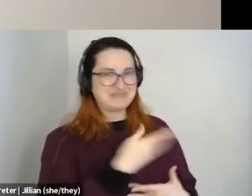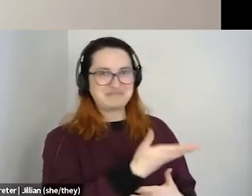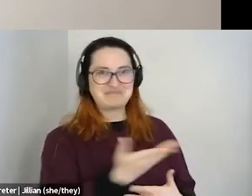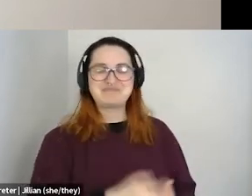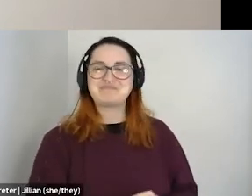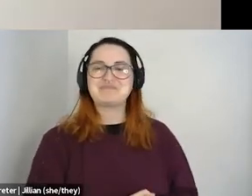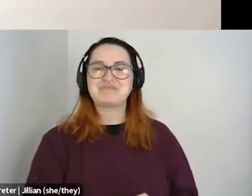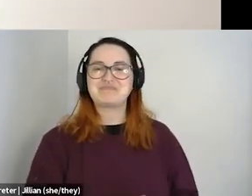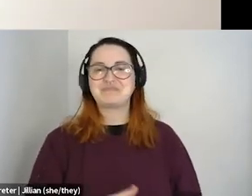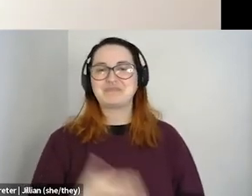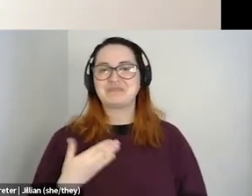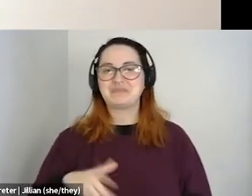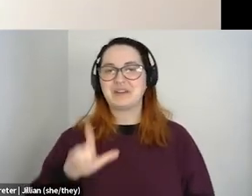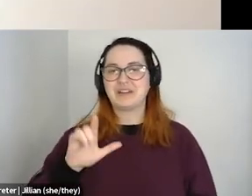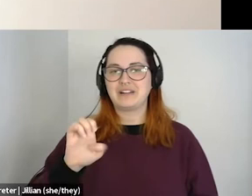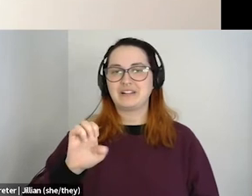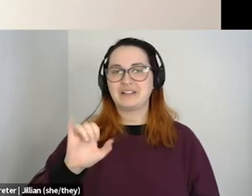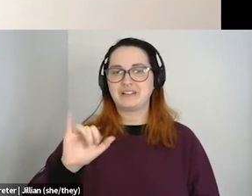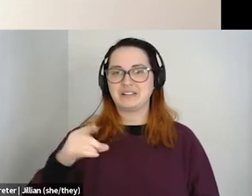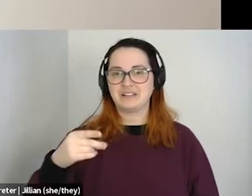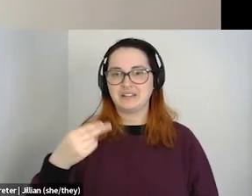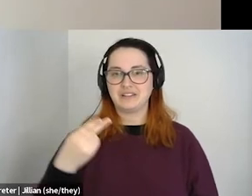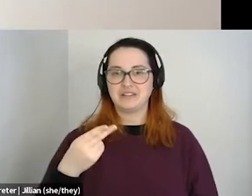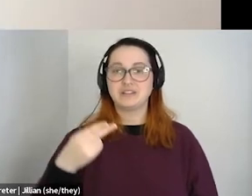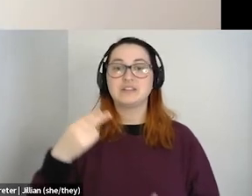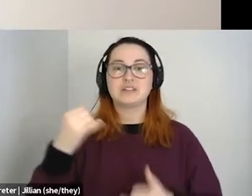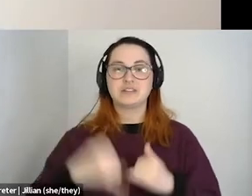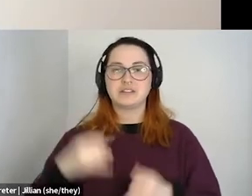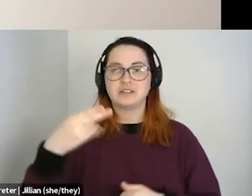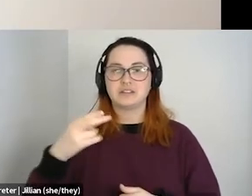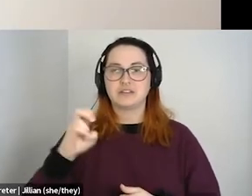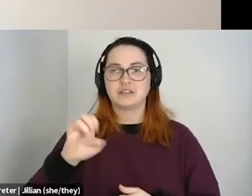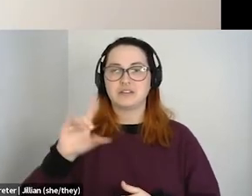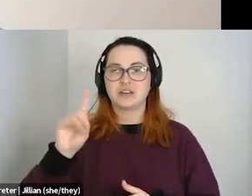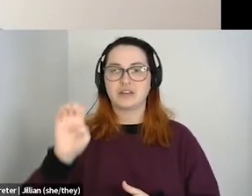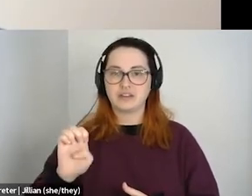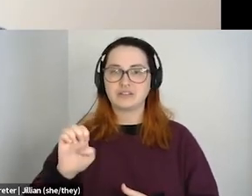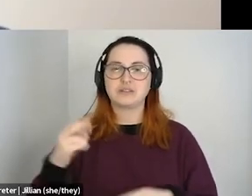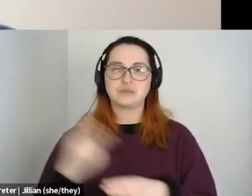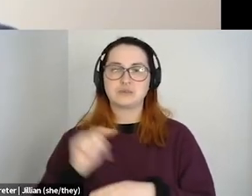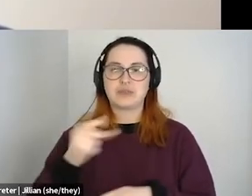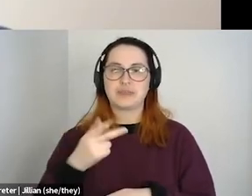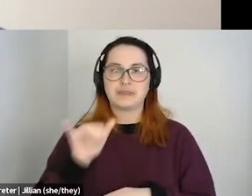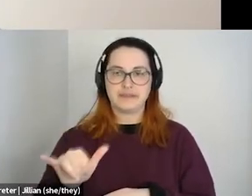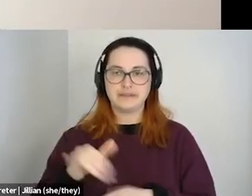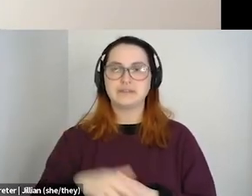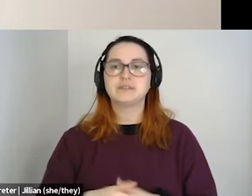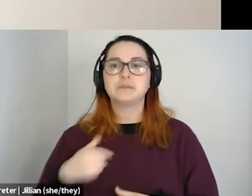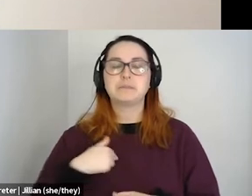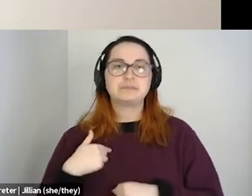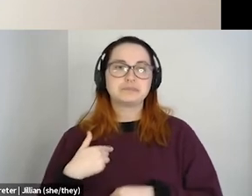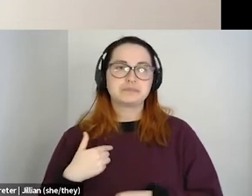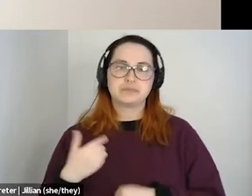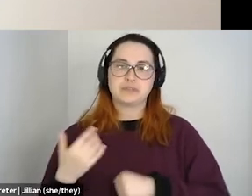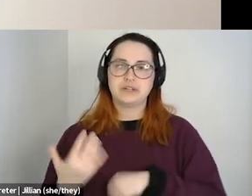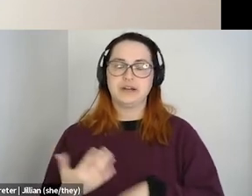I'm Lee Hyde. My pronouns are they, them. My primary role these days is I'm provincial coordinator for Sexual Health